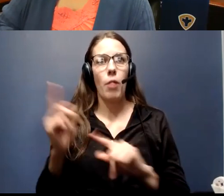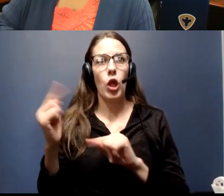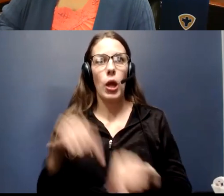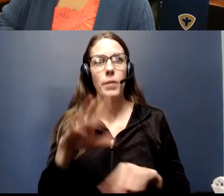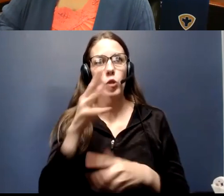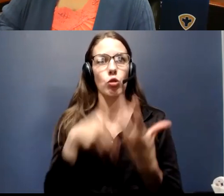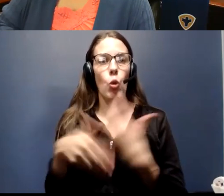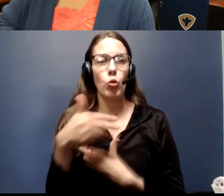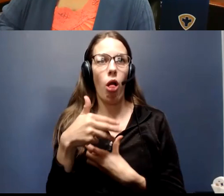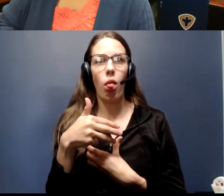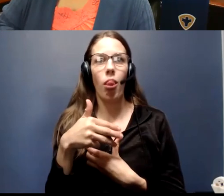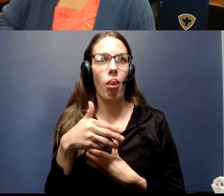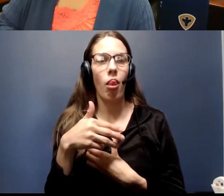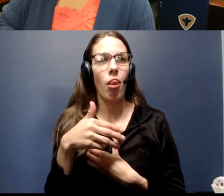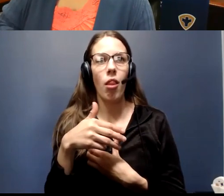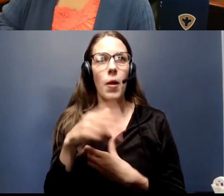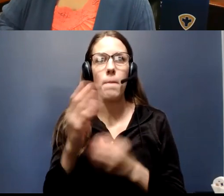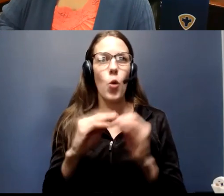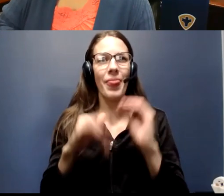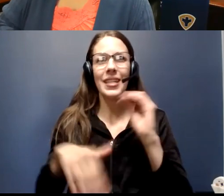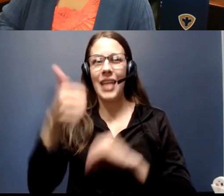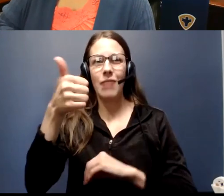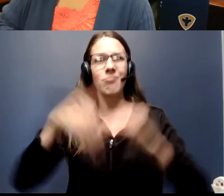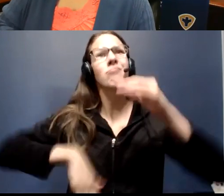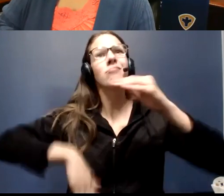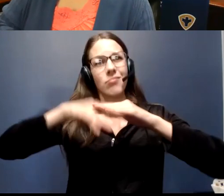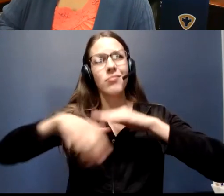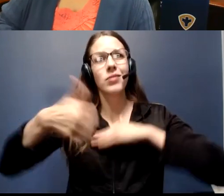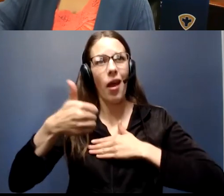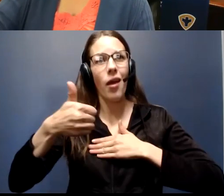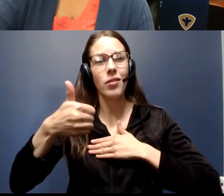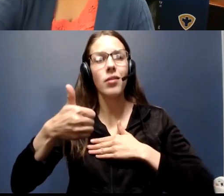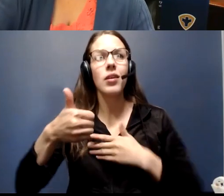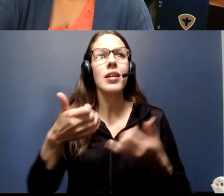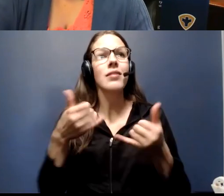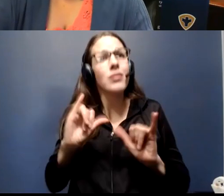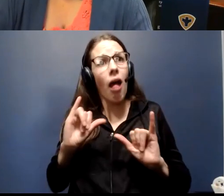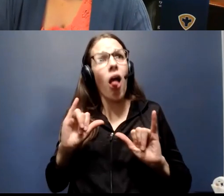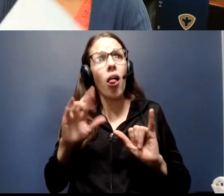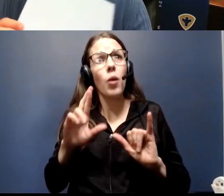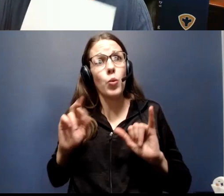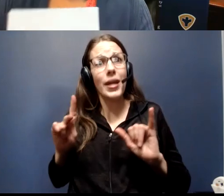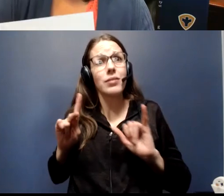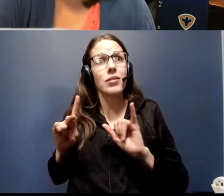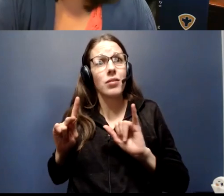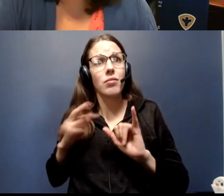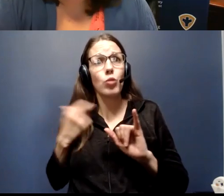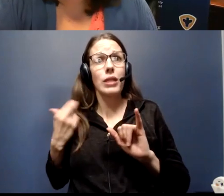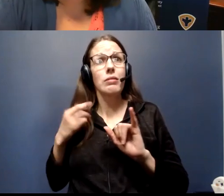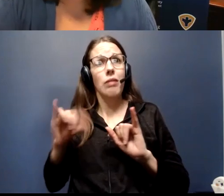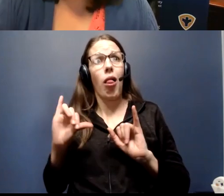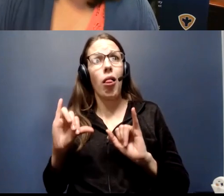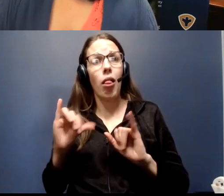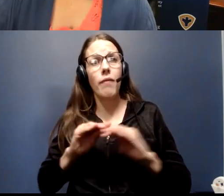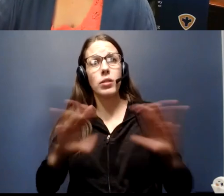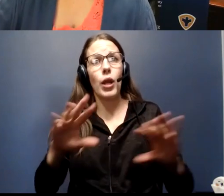social gathering to more than 10. Even then, you still run the risk of spreading the virus. You